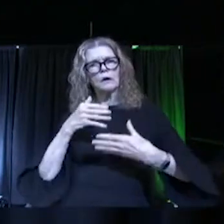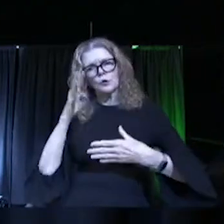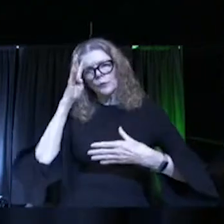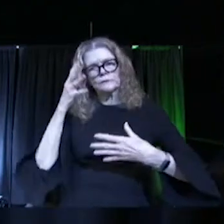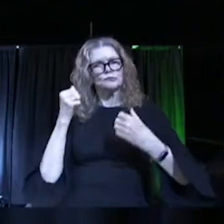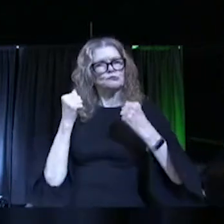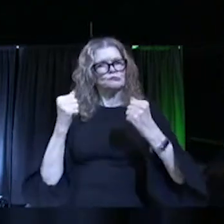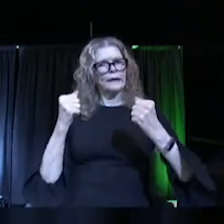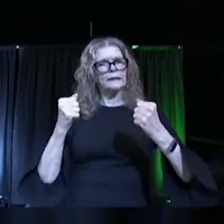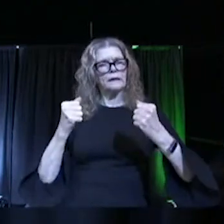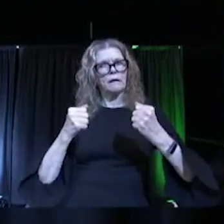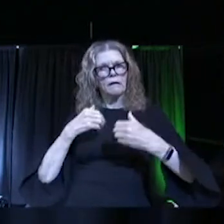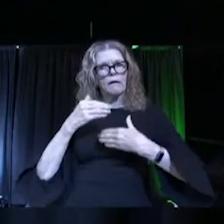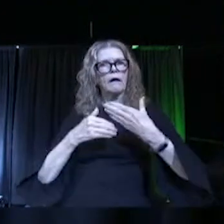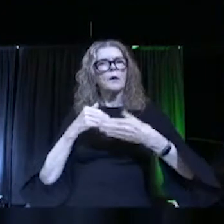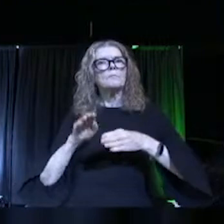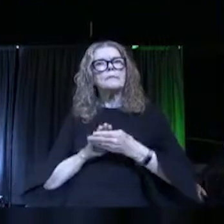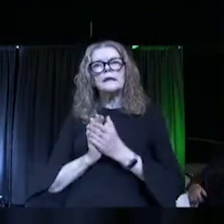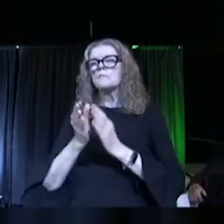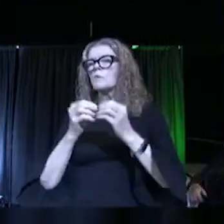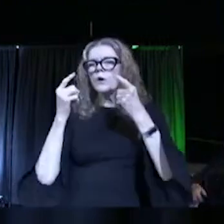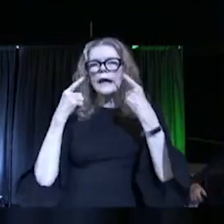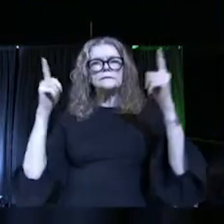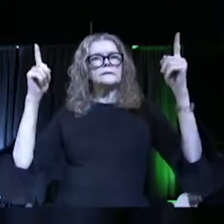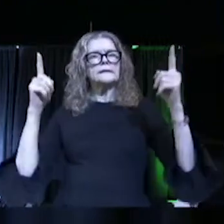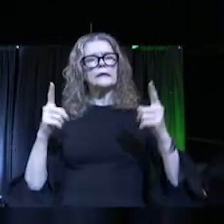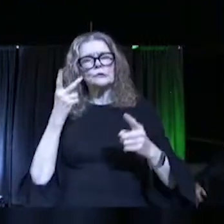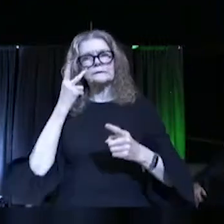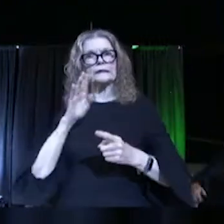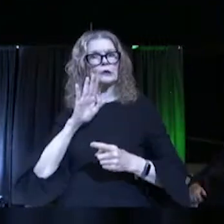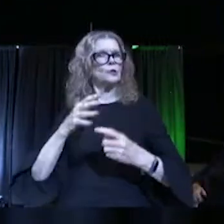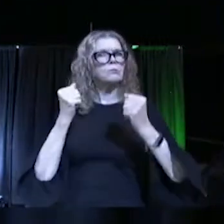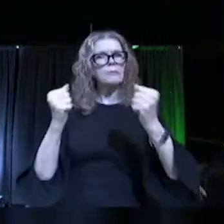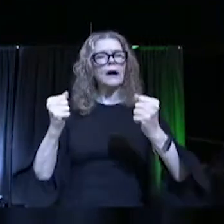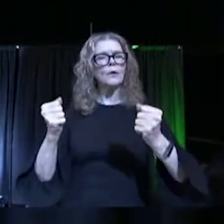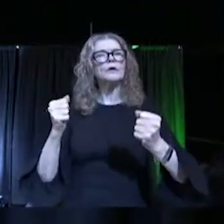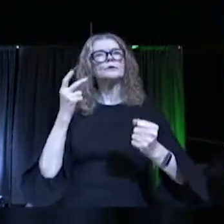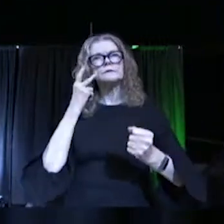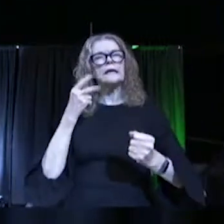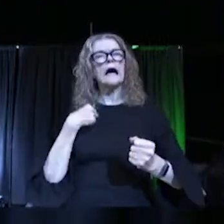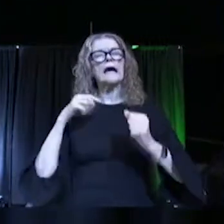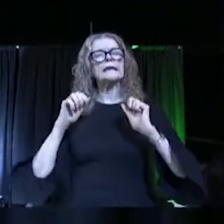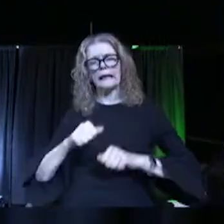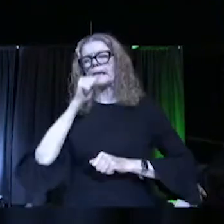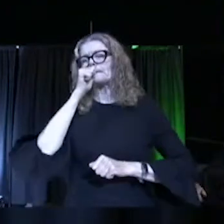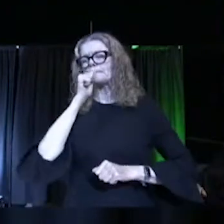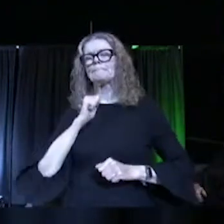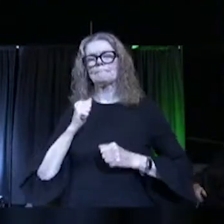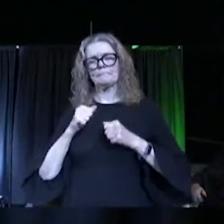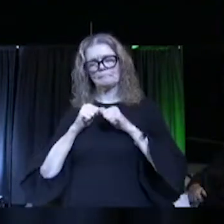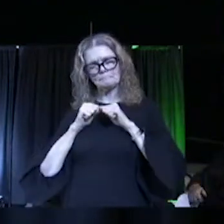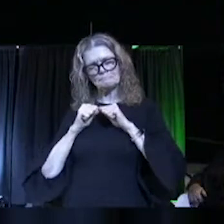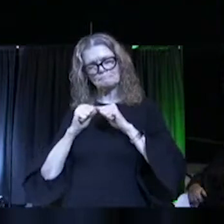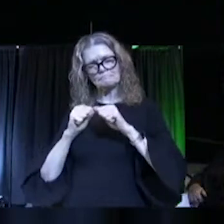for excellence and struggle gives the amount of evidence to one's true power. It gives insurmountable proof to one's ability to endure because with every light in